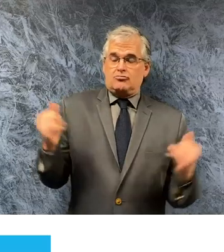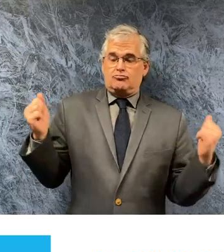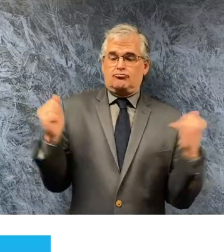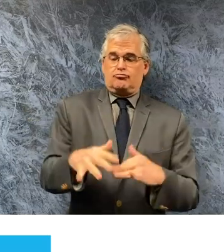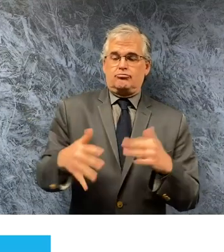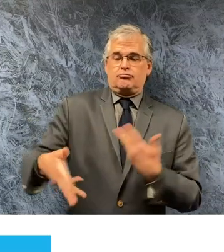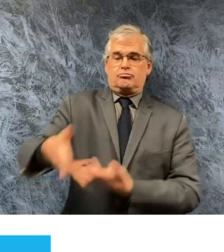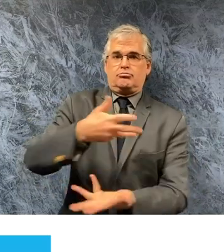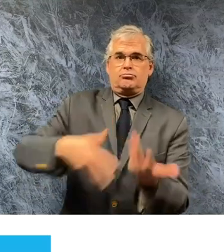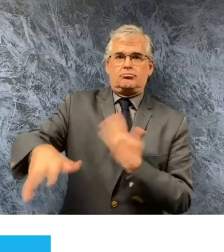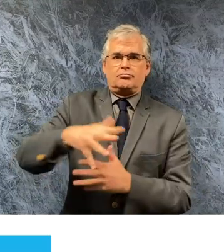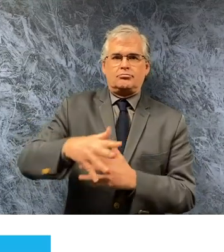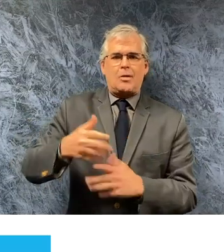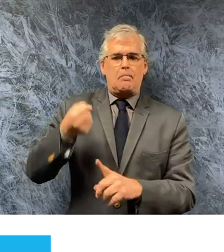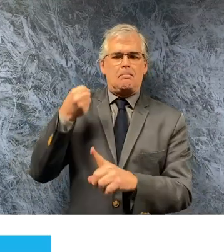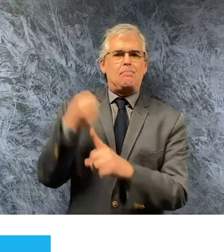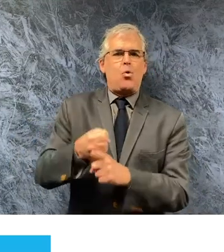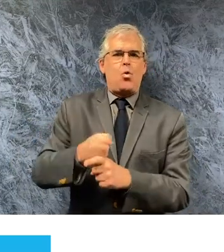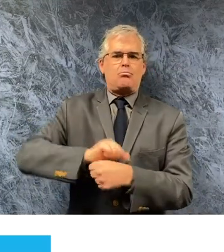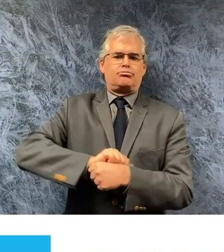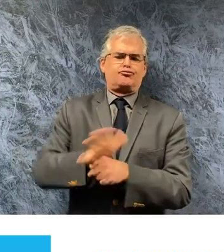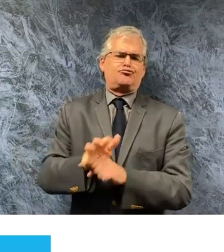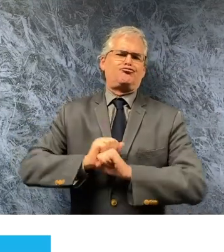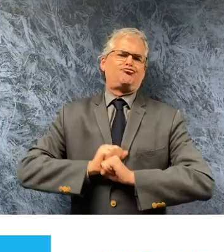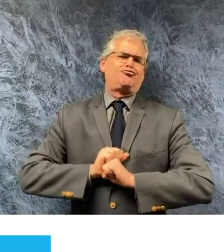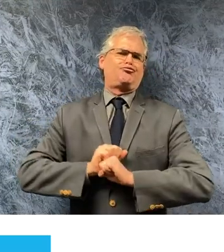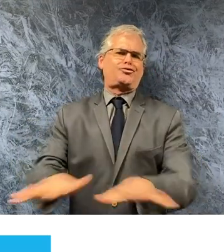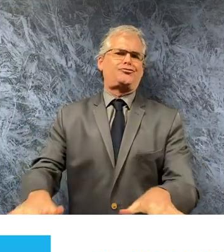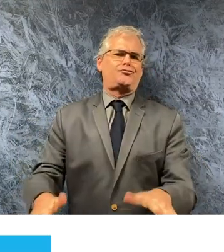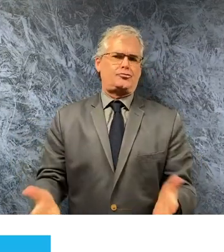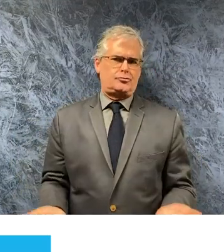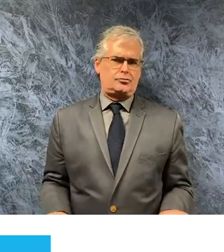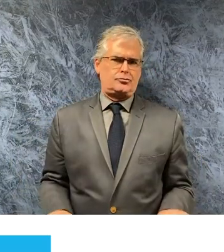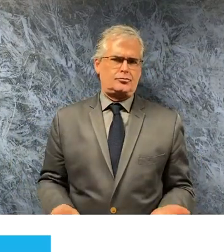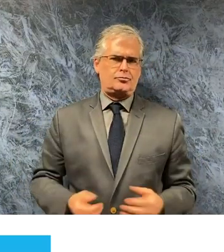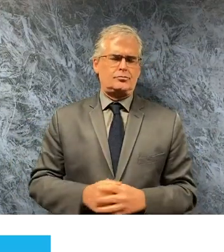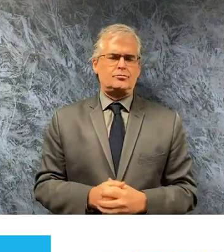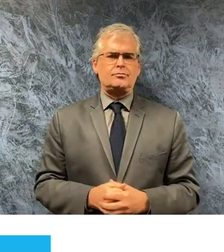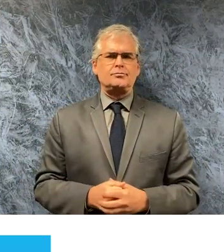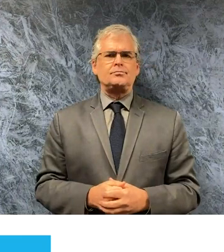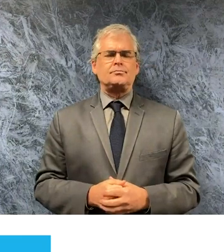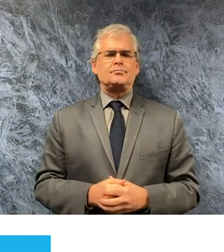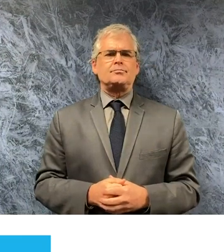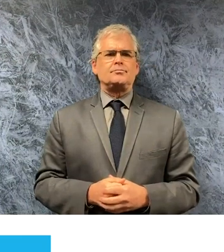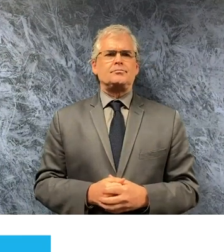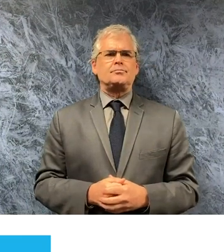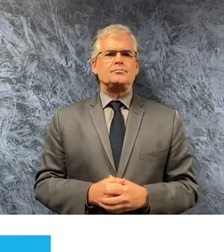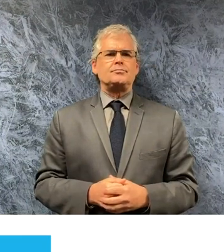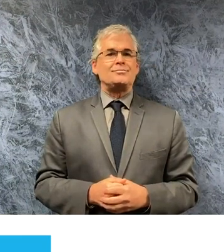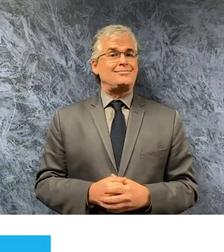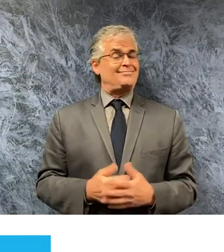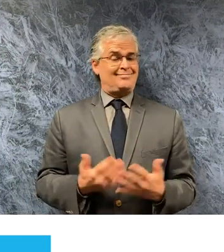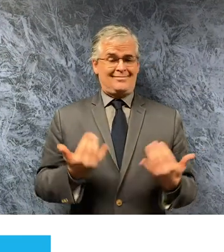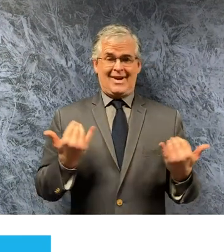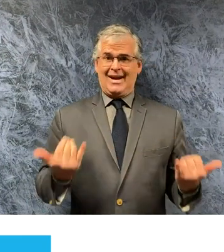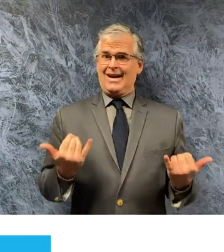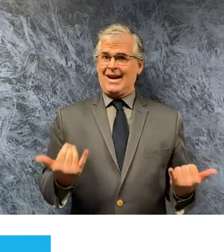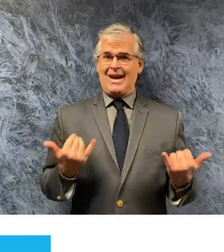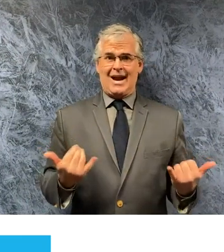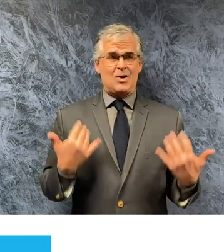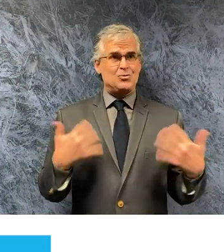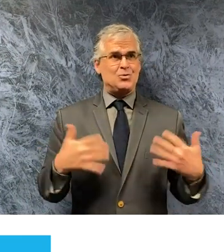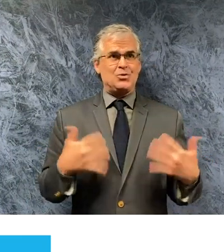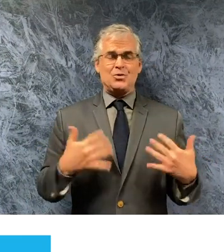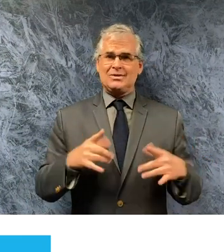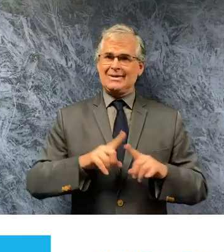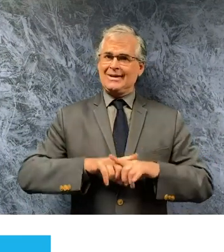led to covet 19 outbreaks among their congregations we are living in unique times and science tells us that